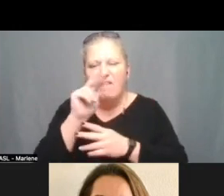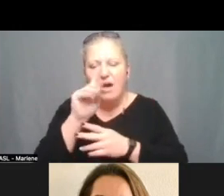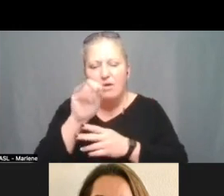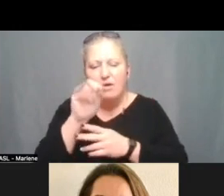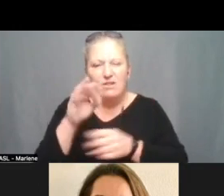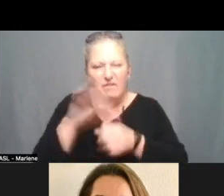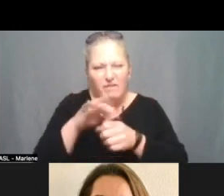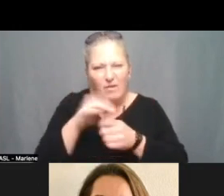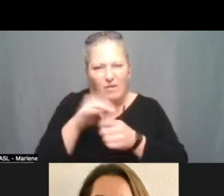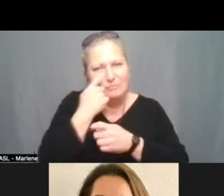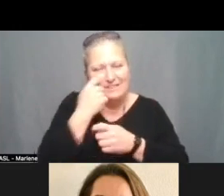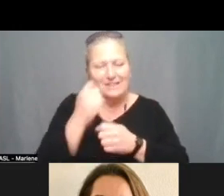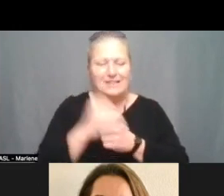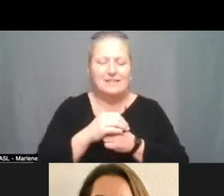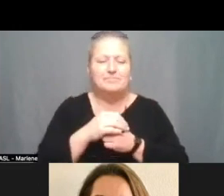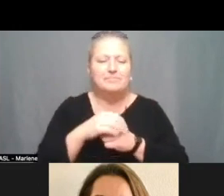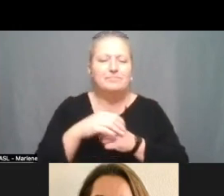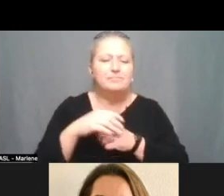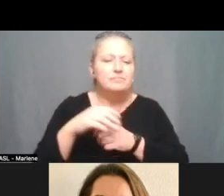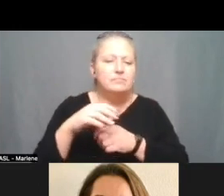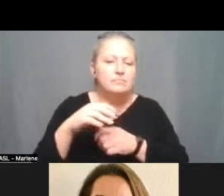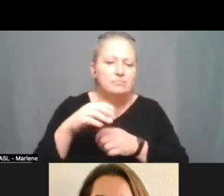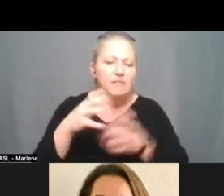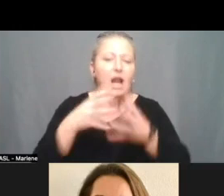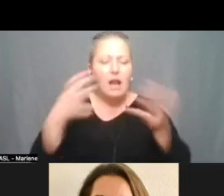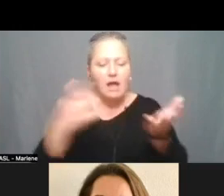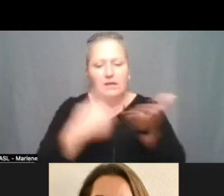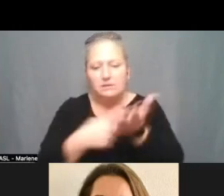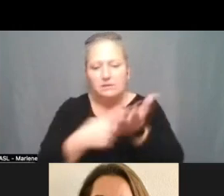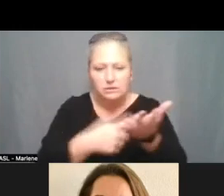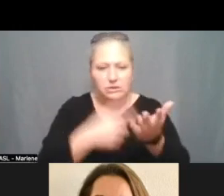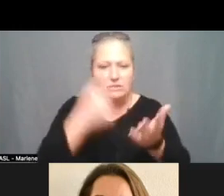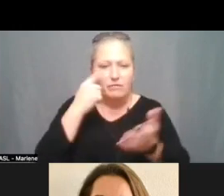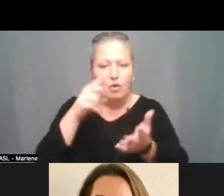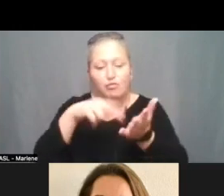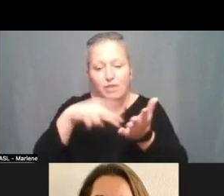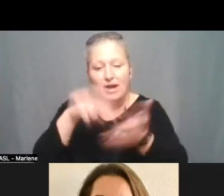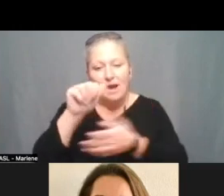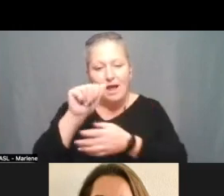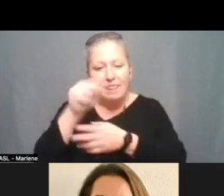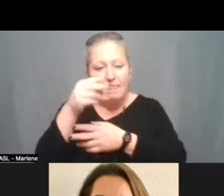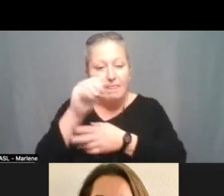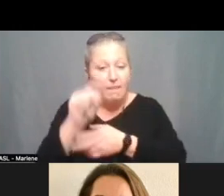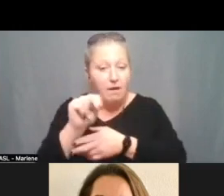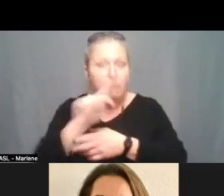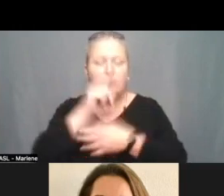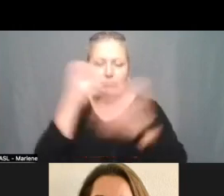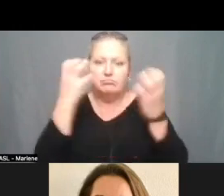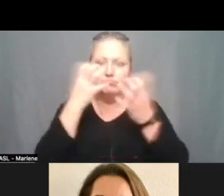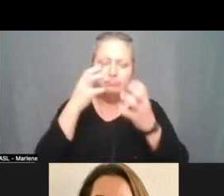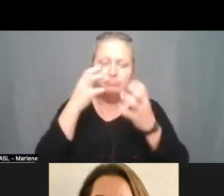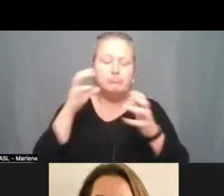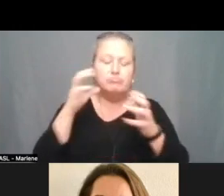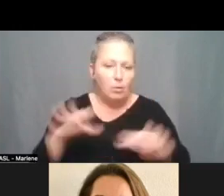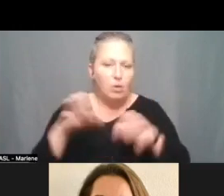recently, and there was a lot of discussion on the readathon. So, really incredible work that I